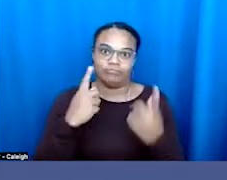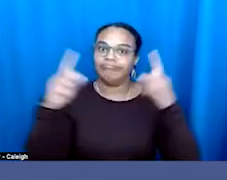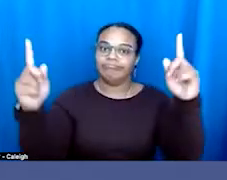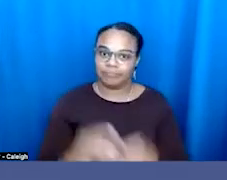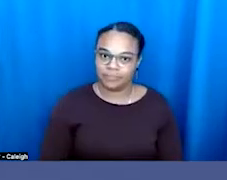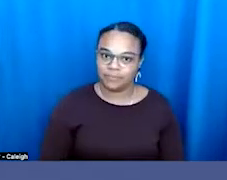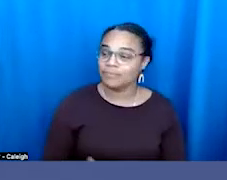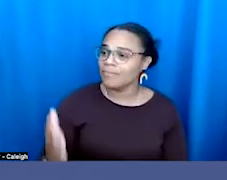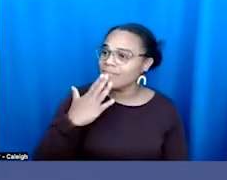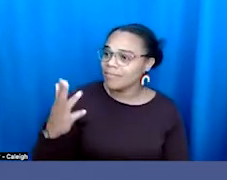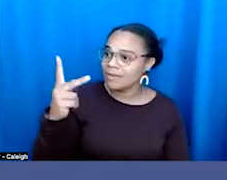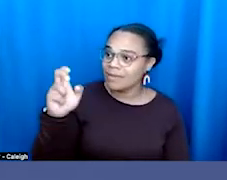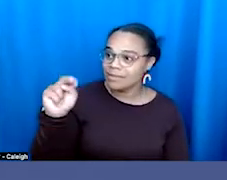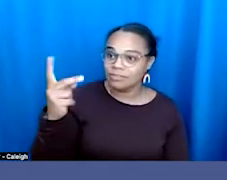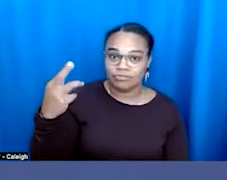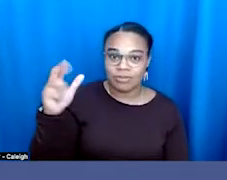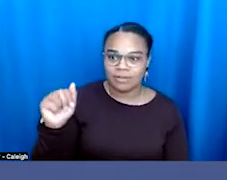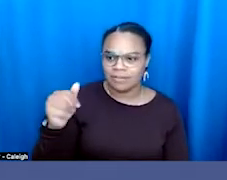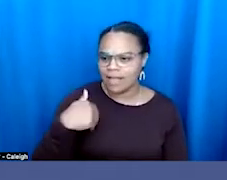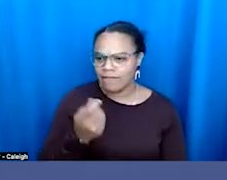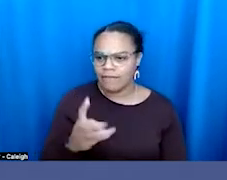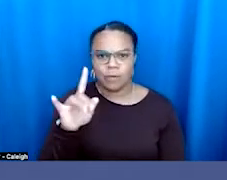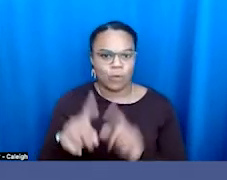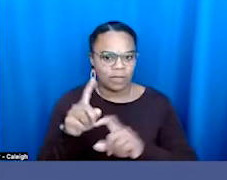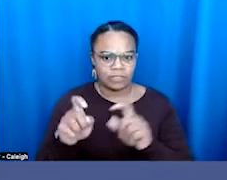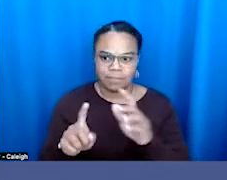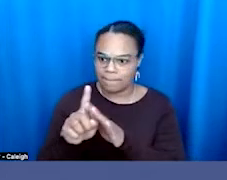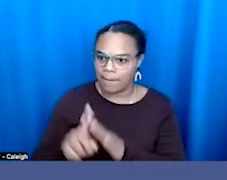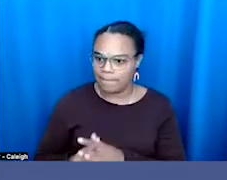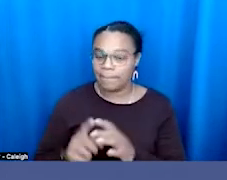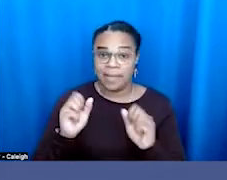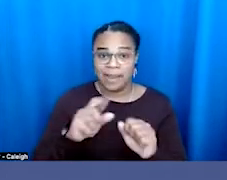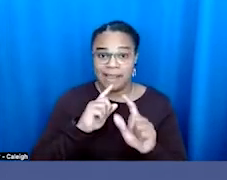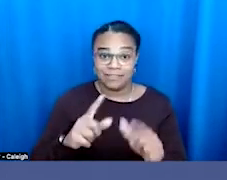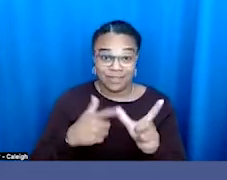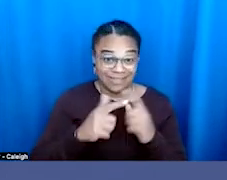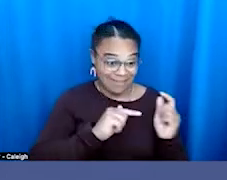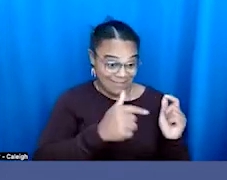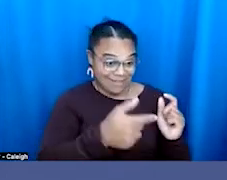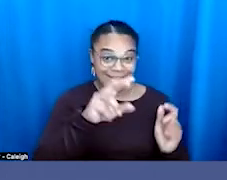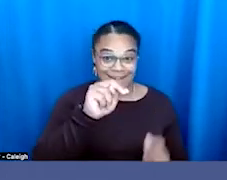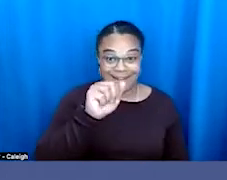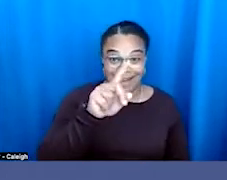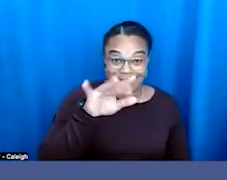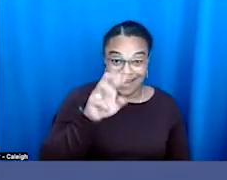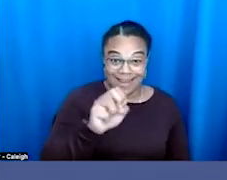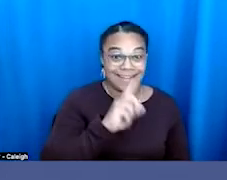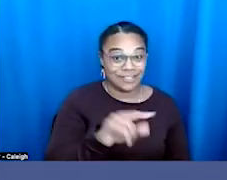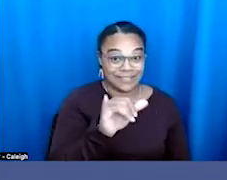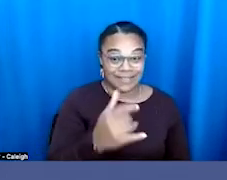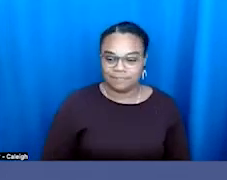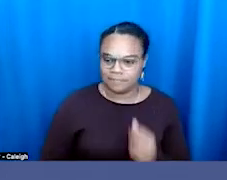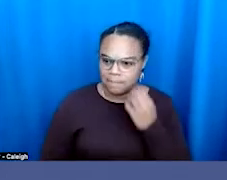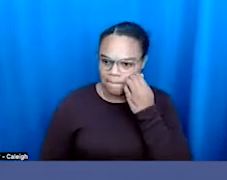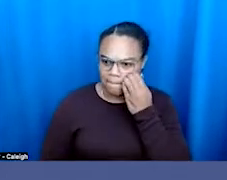Thank you, Kendra. We had a couple questions that we can answer and then, Nadine, I'm coming to you to answer the same question. Can you say